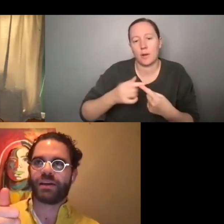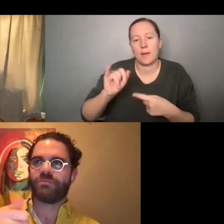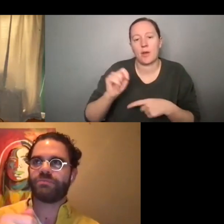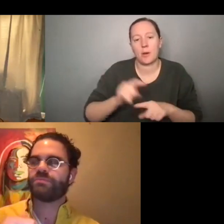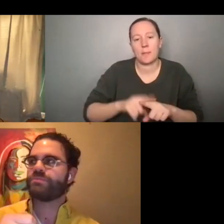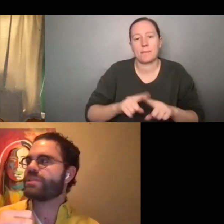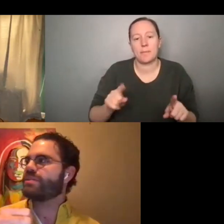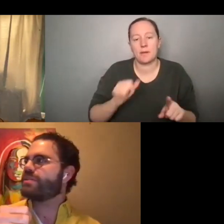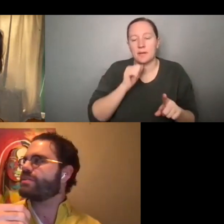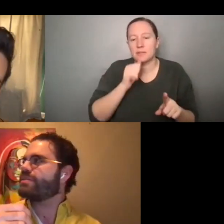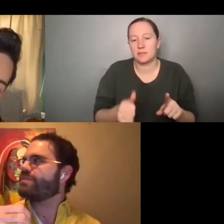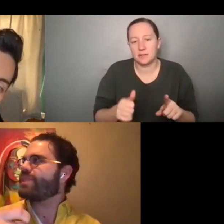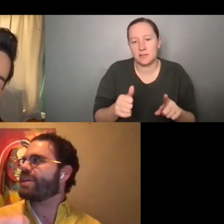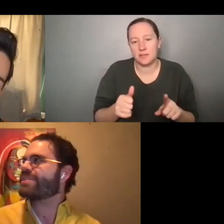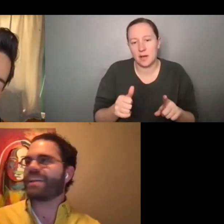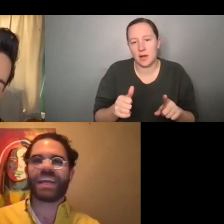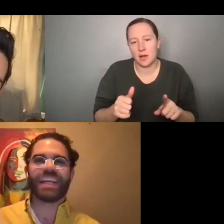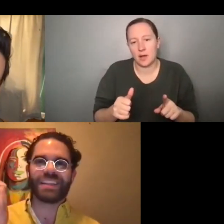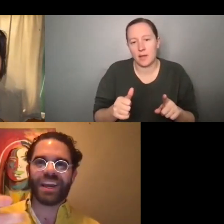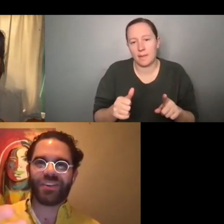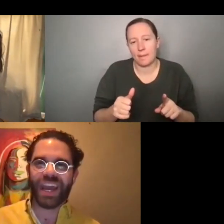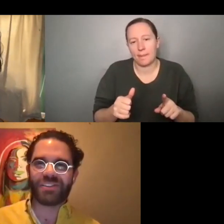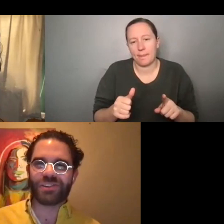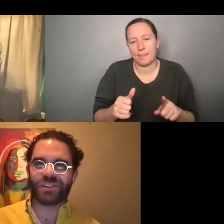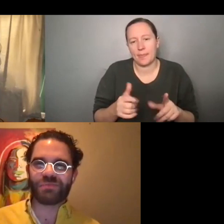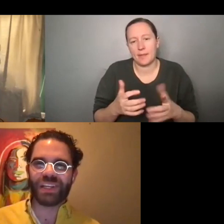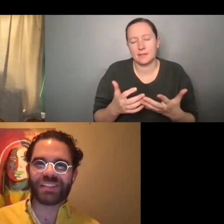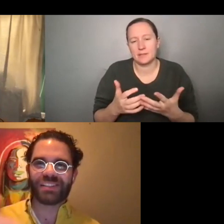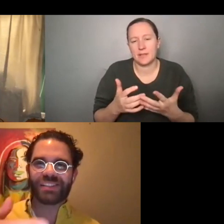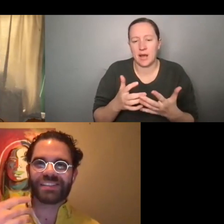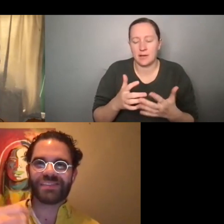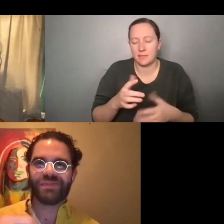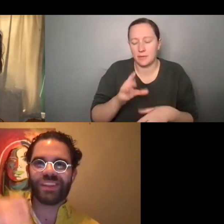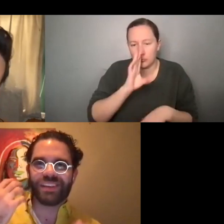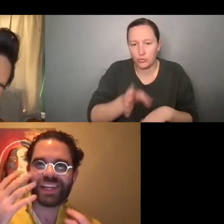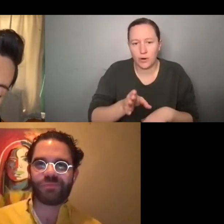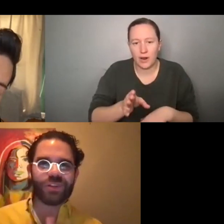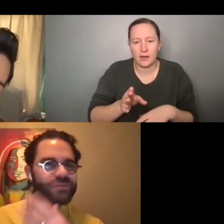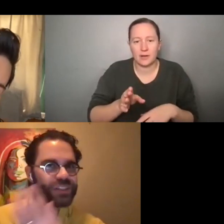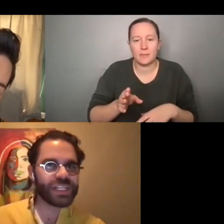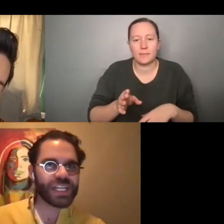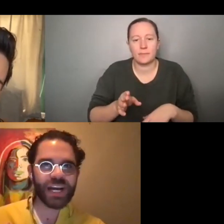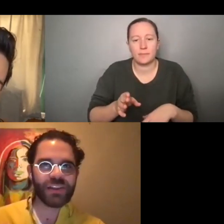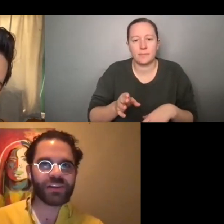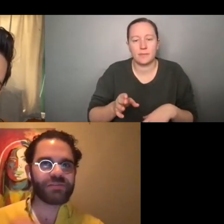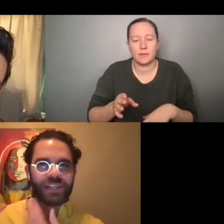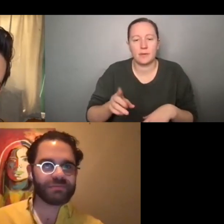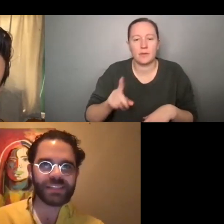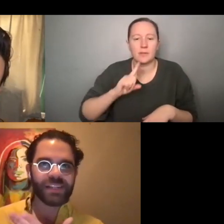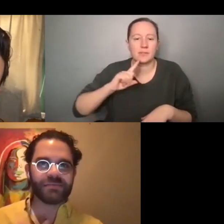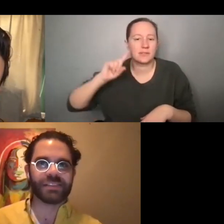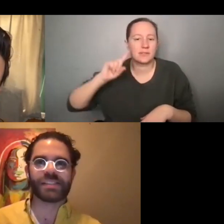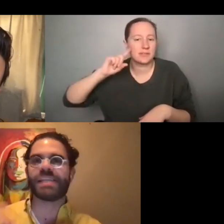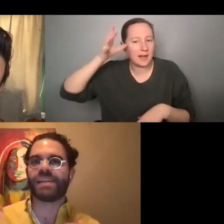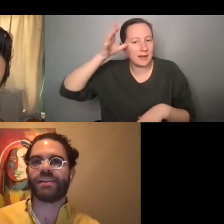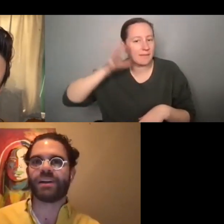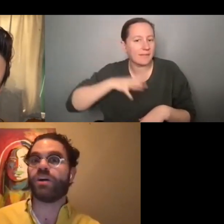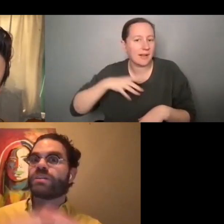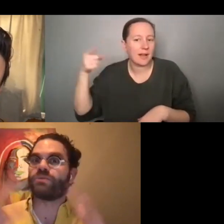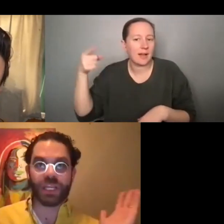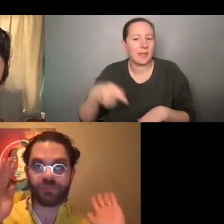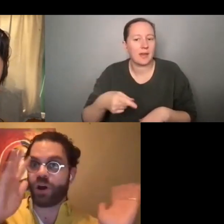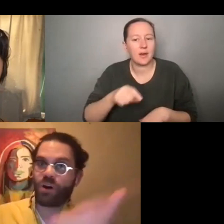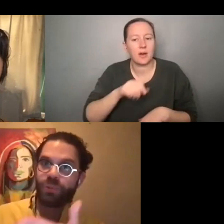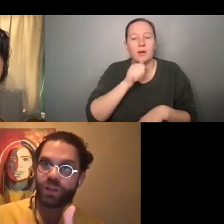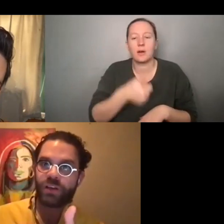like the, it's not like hitting the nail on the head, so to speak. It's just, yep, there's a deaf guy there. That's it. It's not